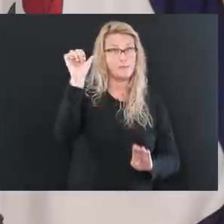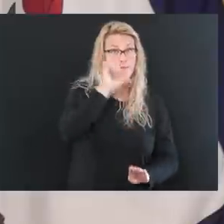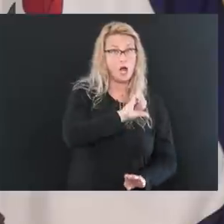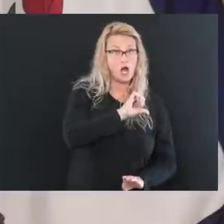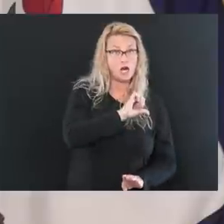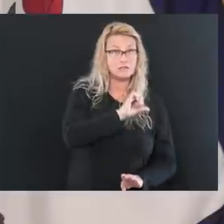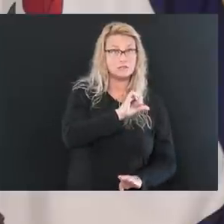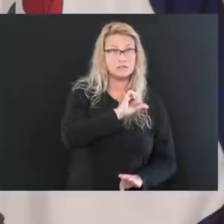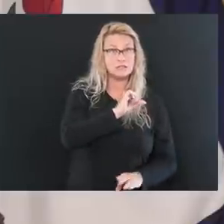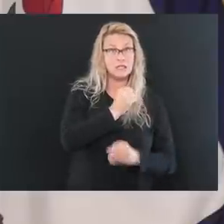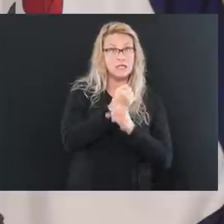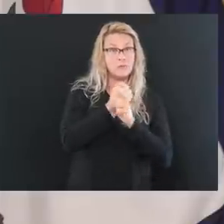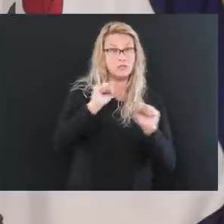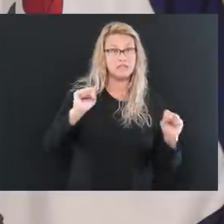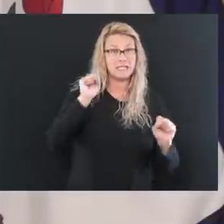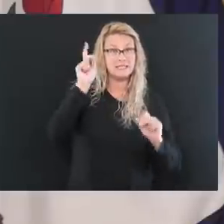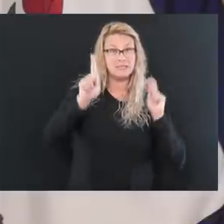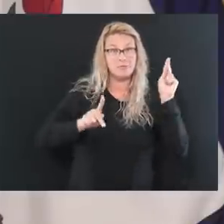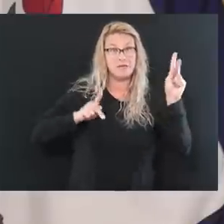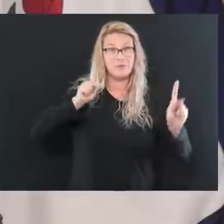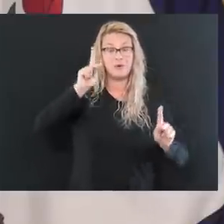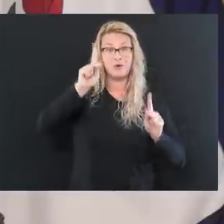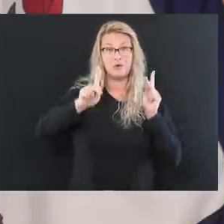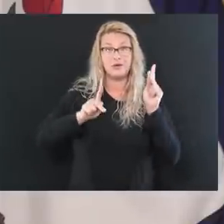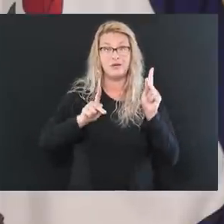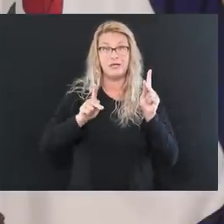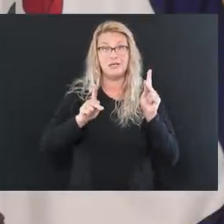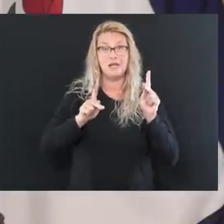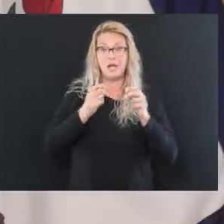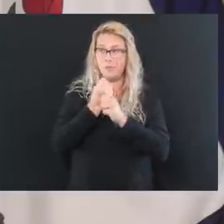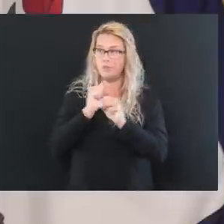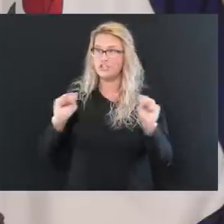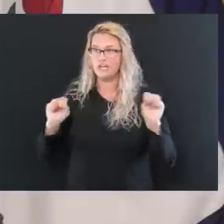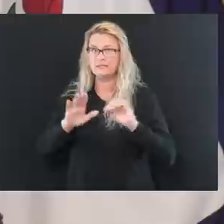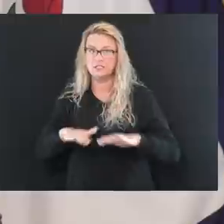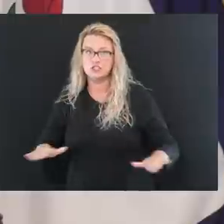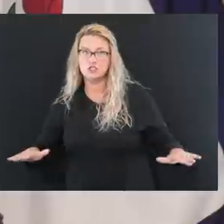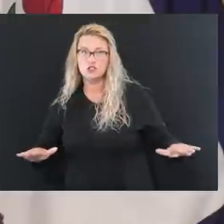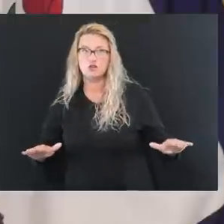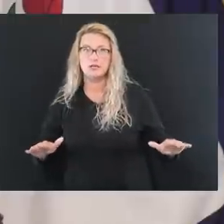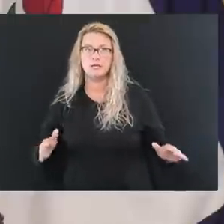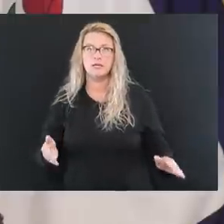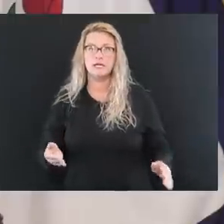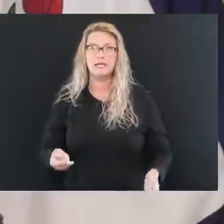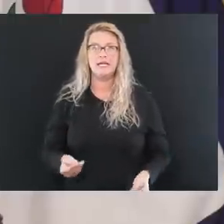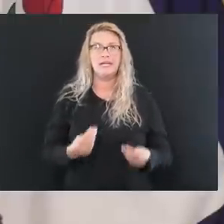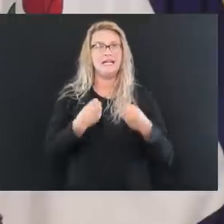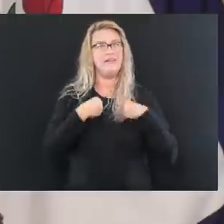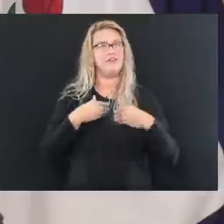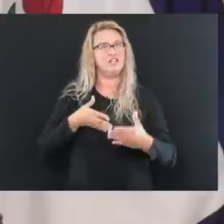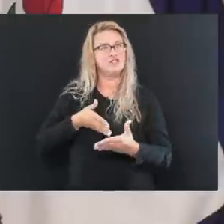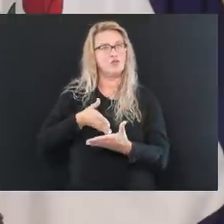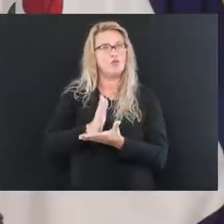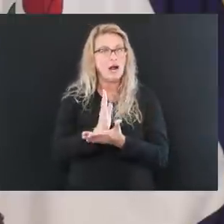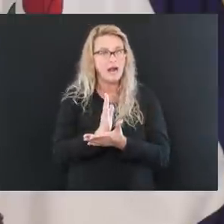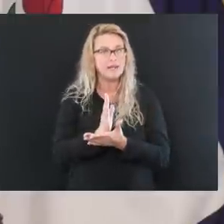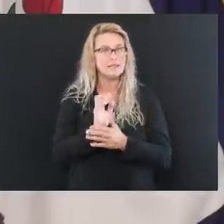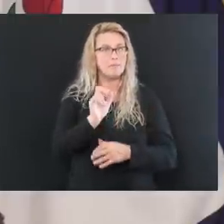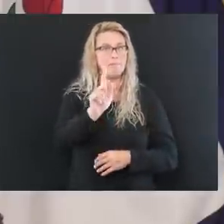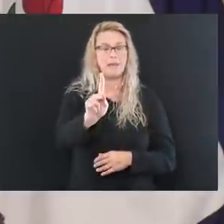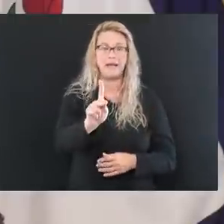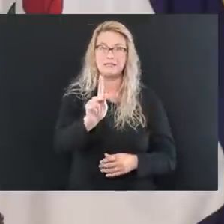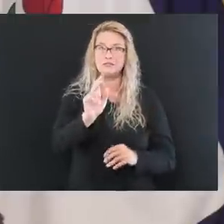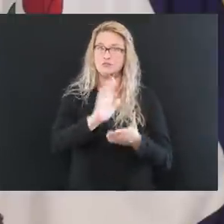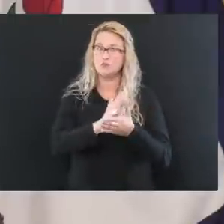absolutely protecting the people, protecting our kids, giving us the right to maybe be able to go back to school. And I say,